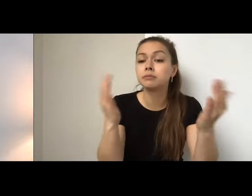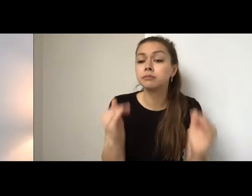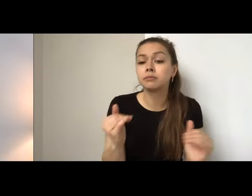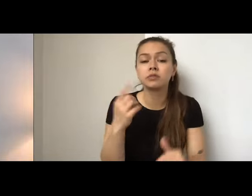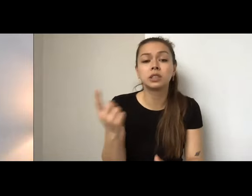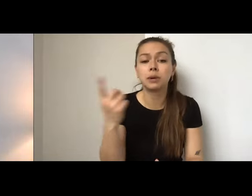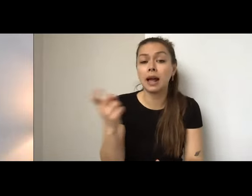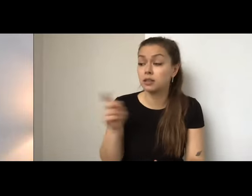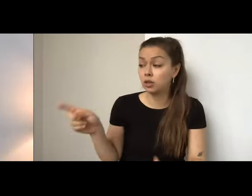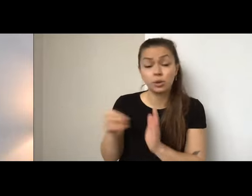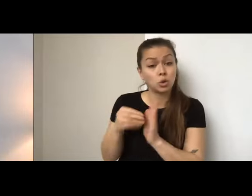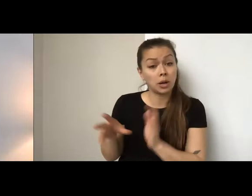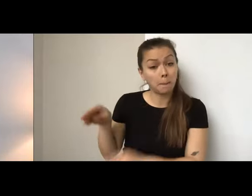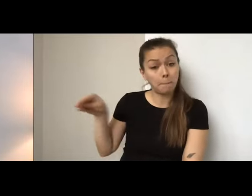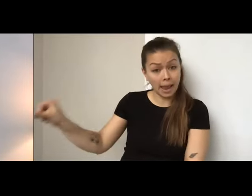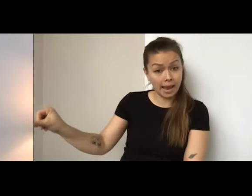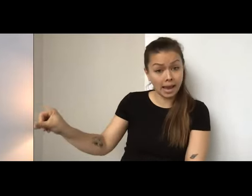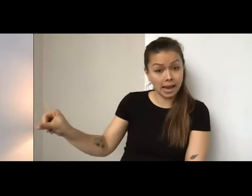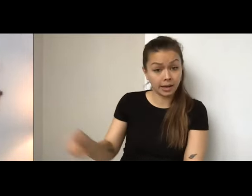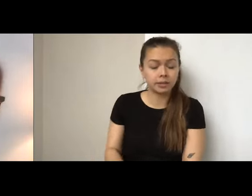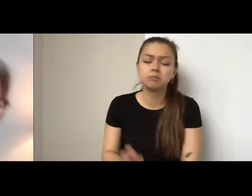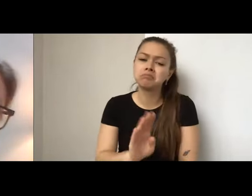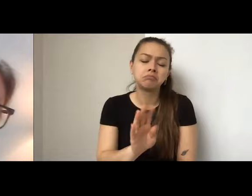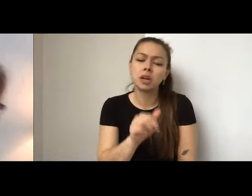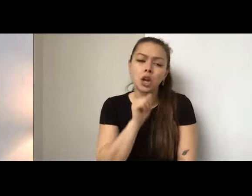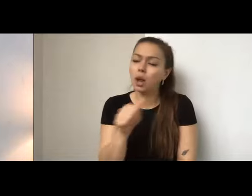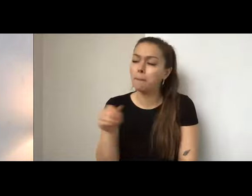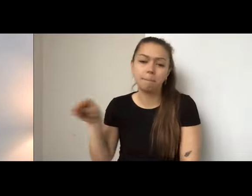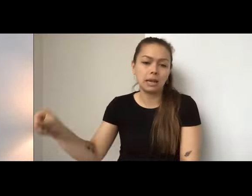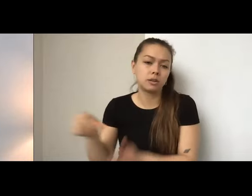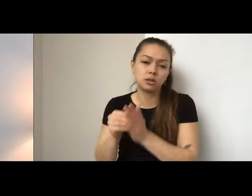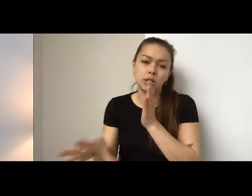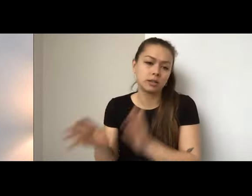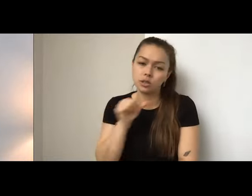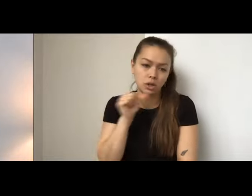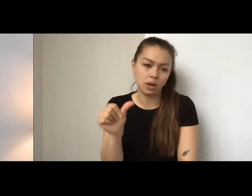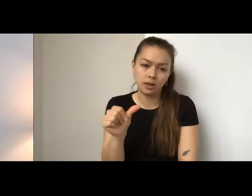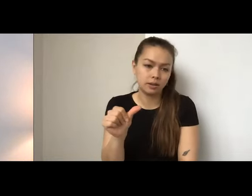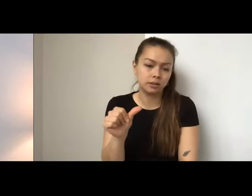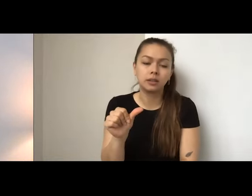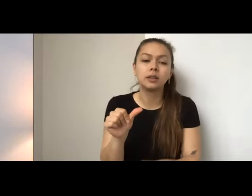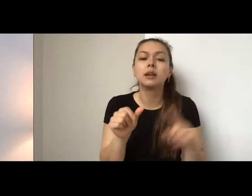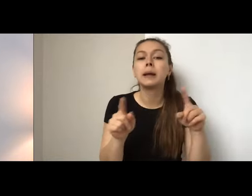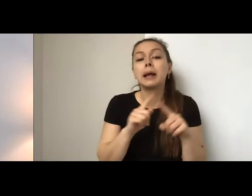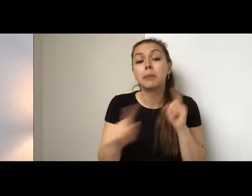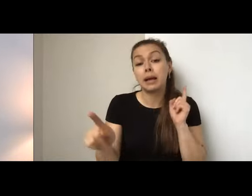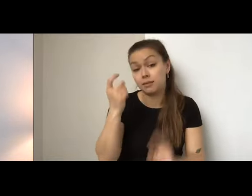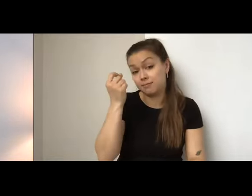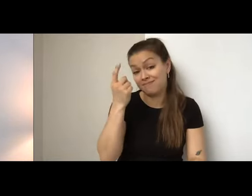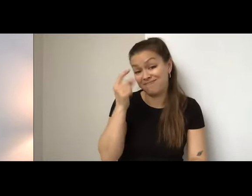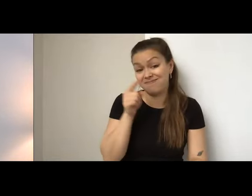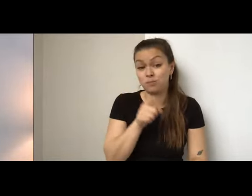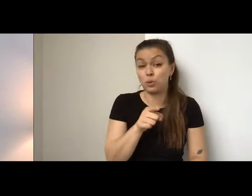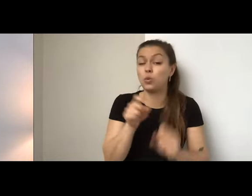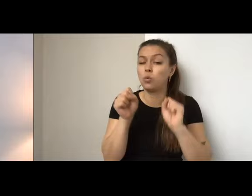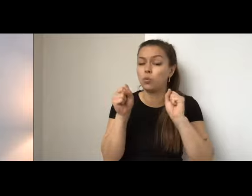being paid. You're not paying fees to the students as part of the course. Um, but you, as we've mentioned a couple times, you are eligible